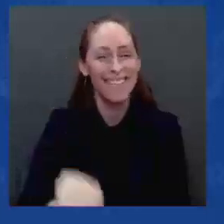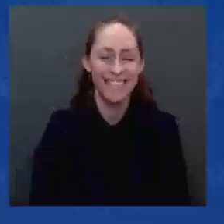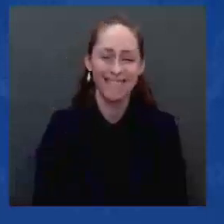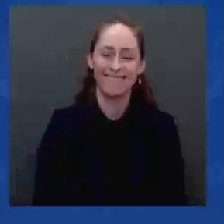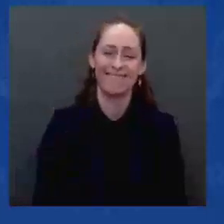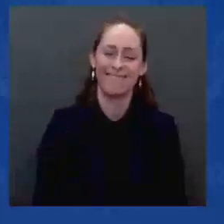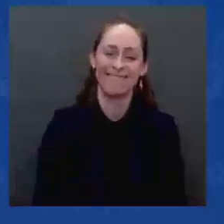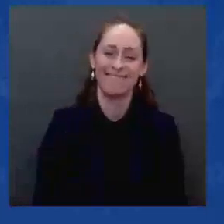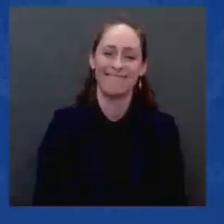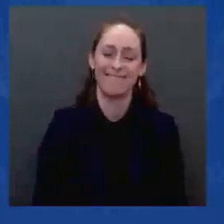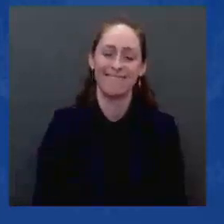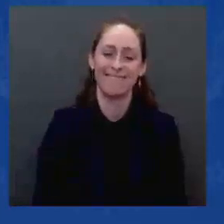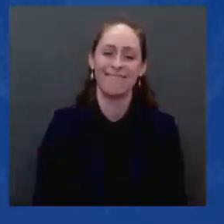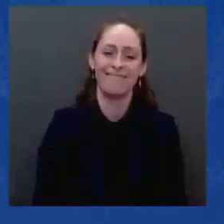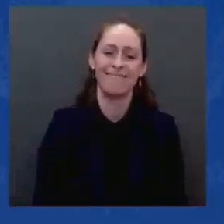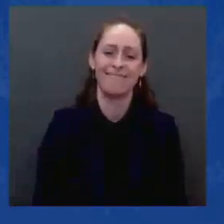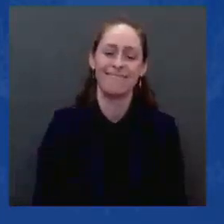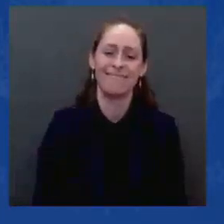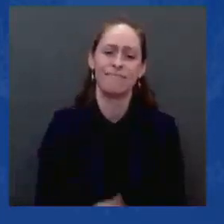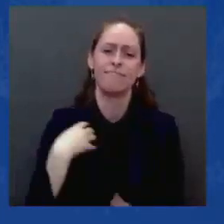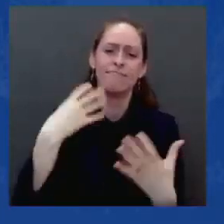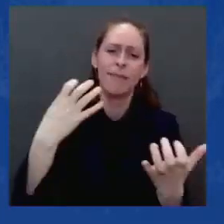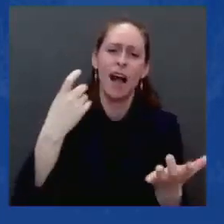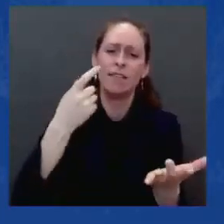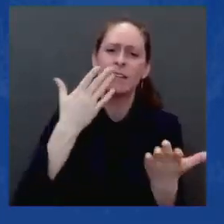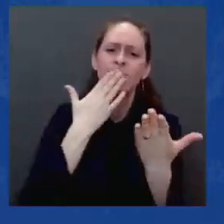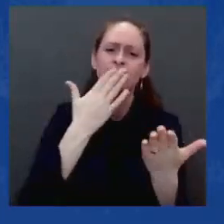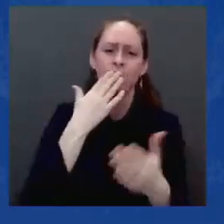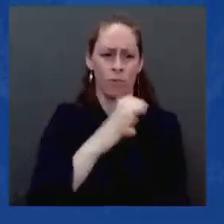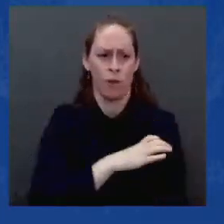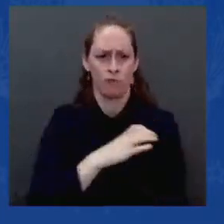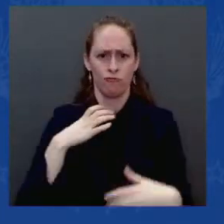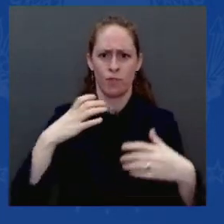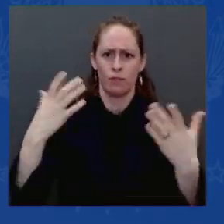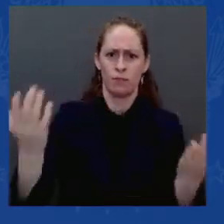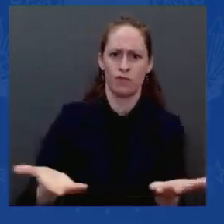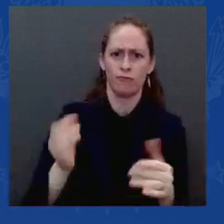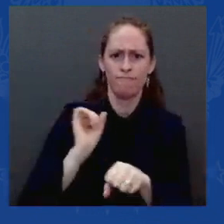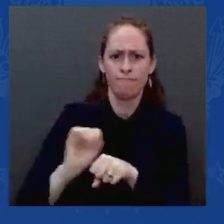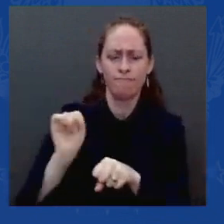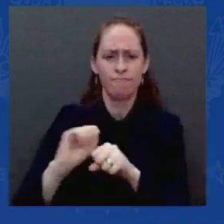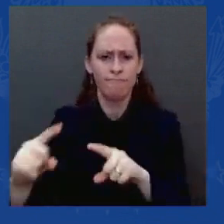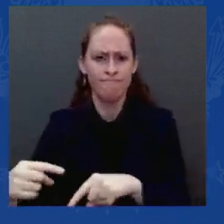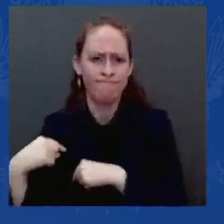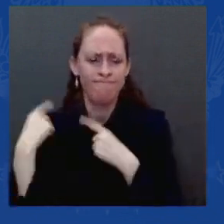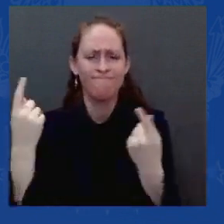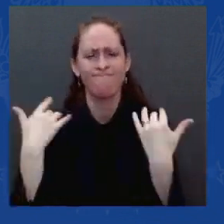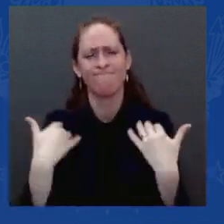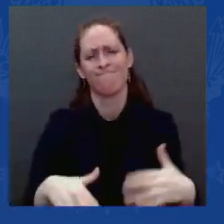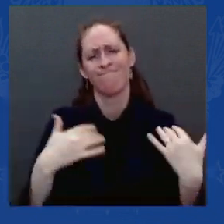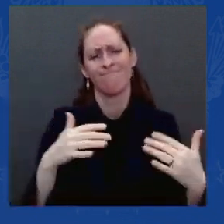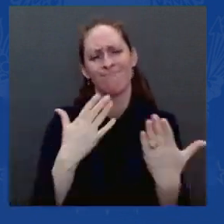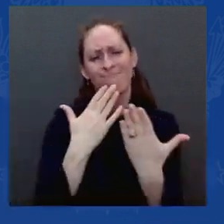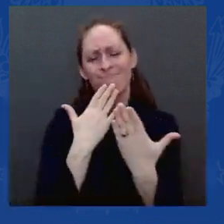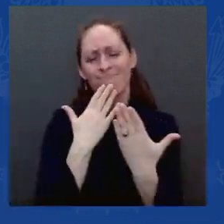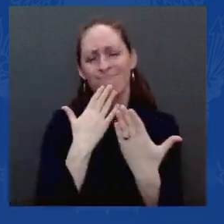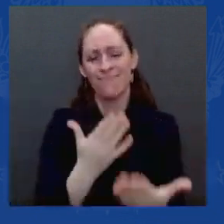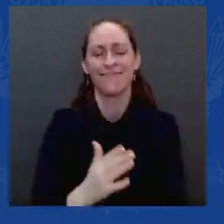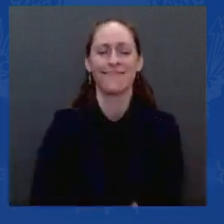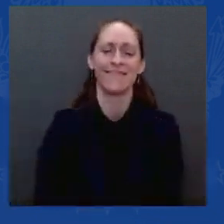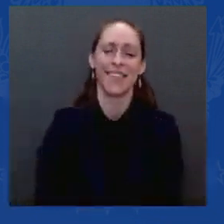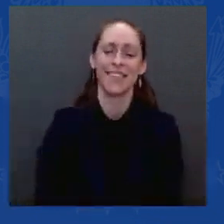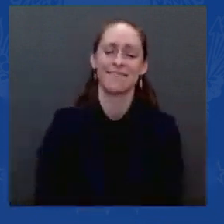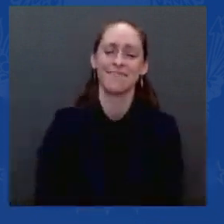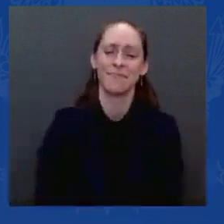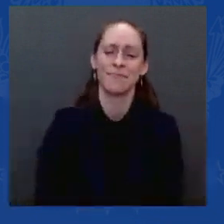Nearly three years ago, I began my campaign for president right here in Pittsburgh, the first major stop I made. I